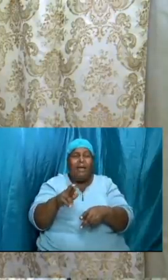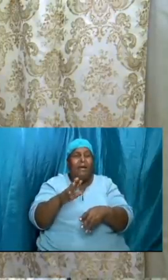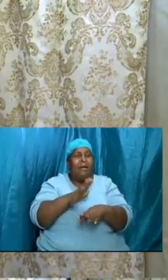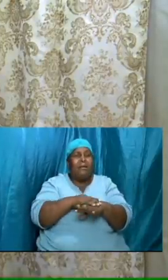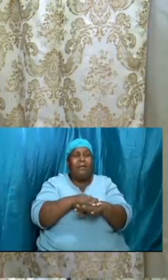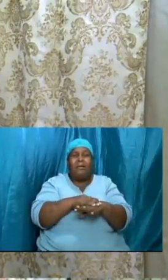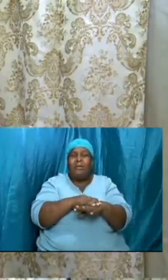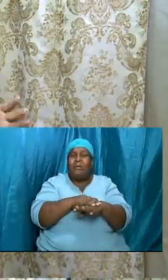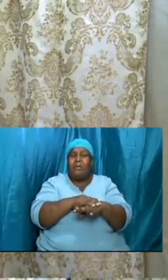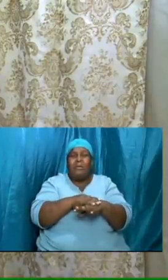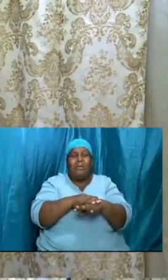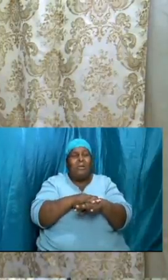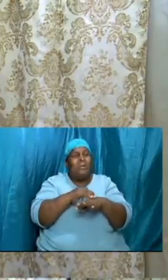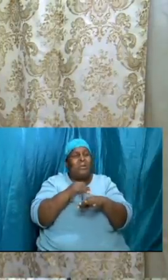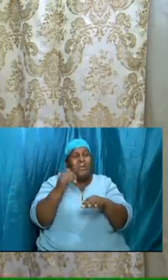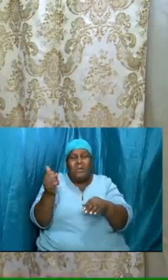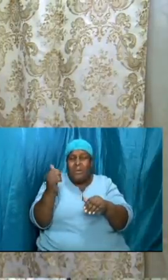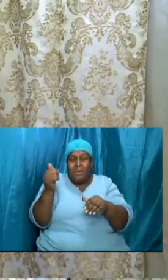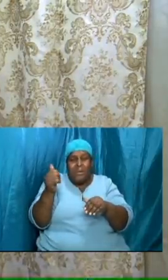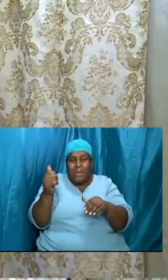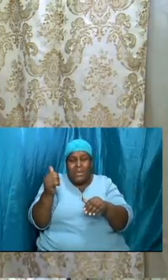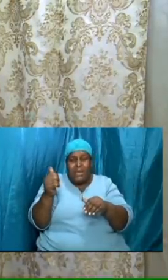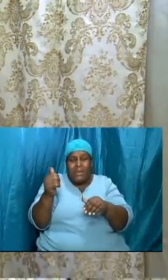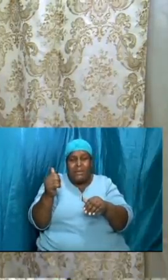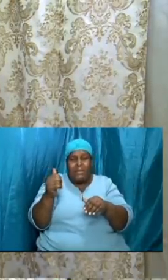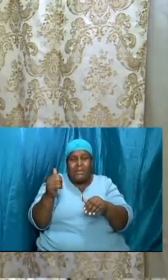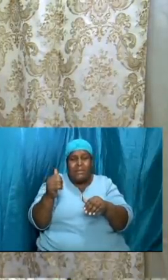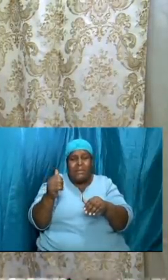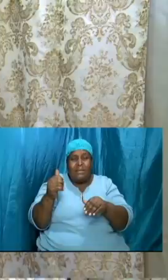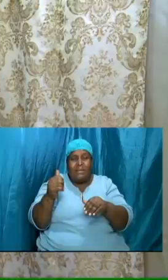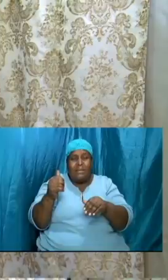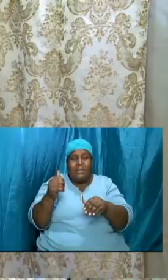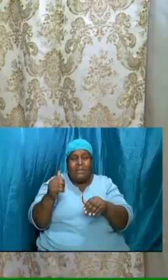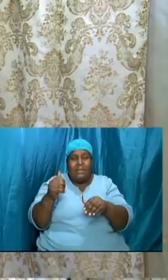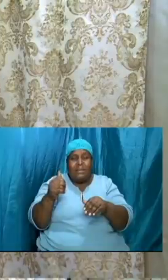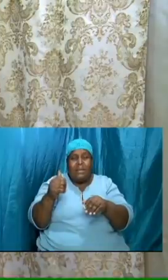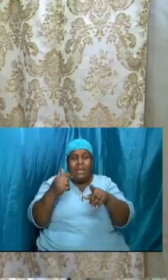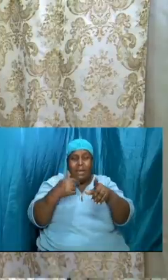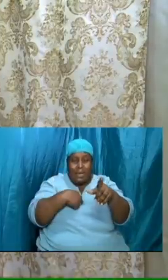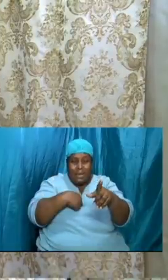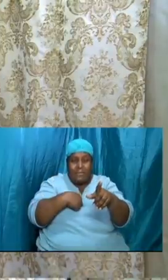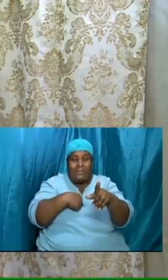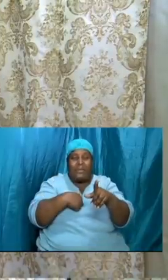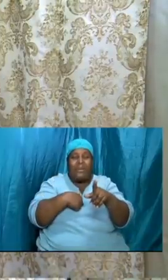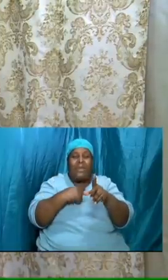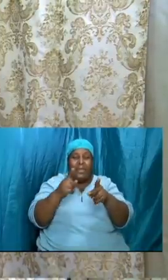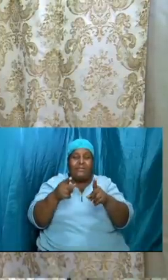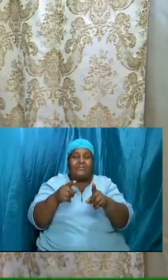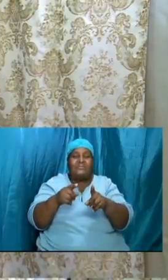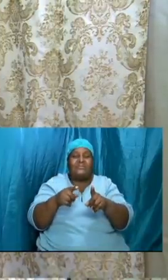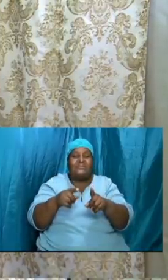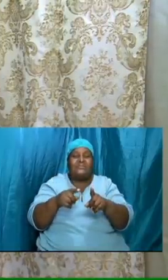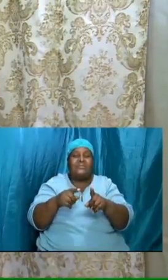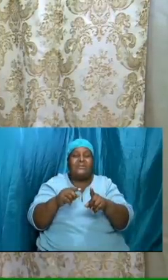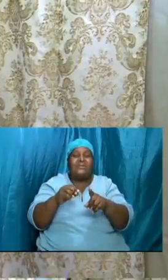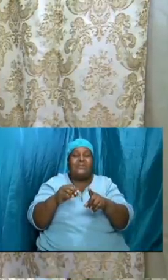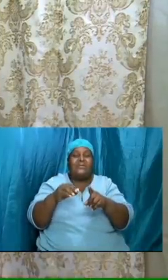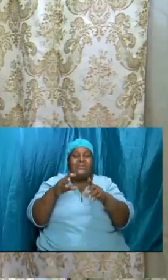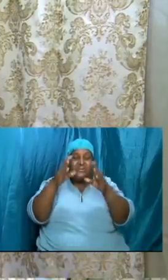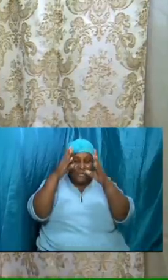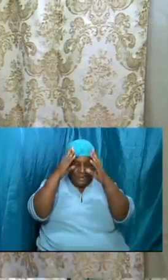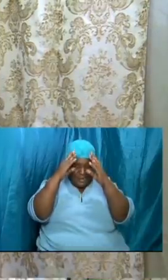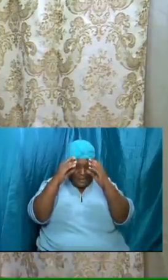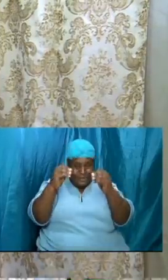intervene in the presentation to address some matters